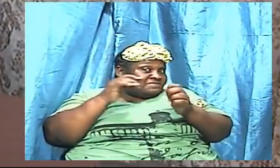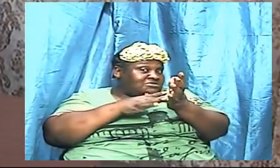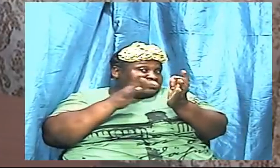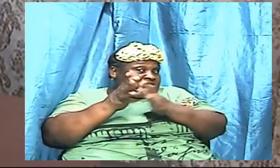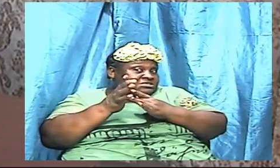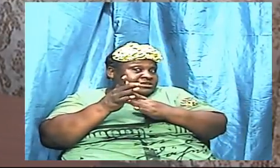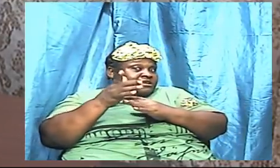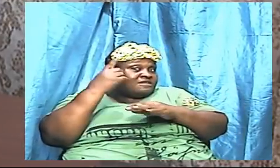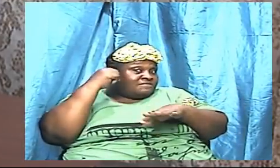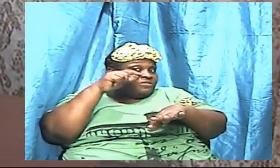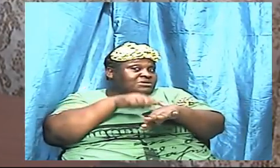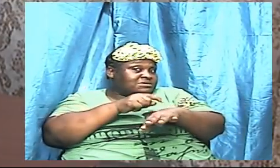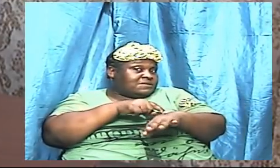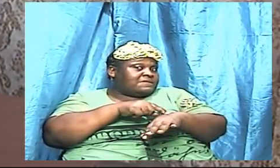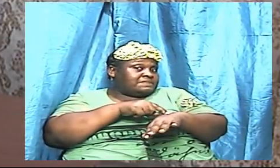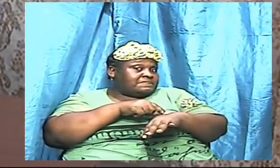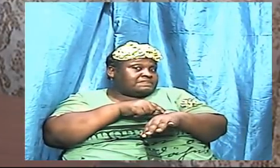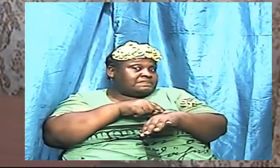for a season